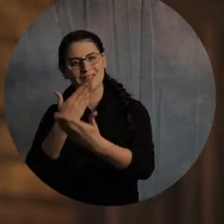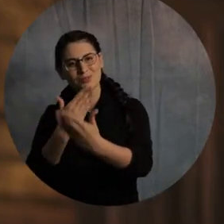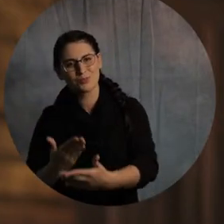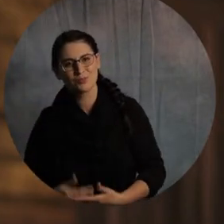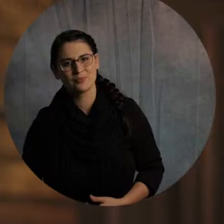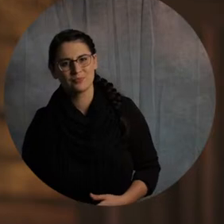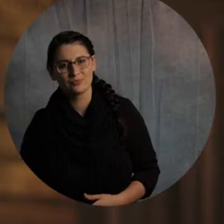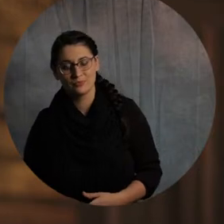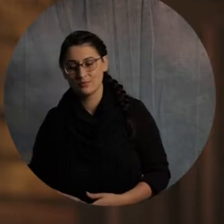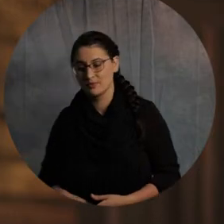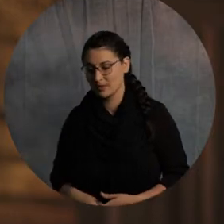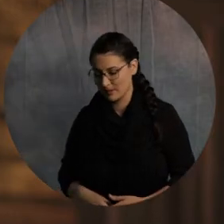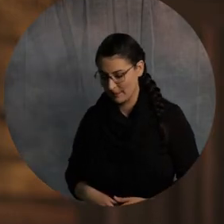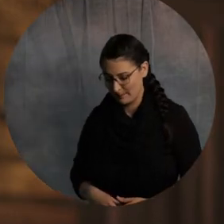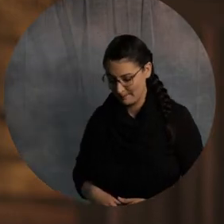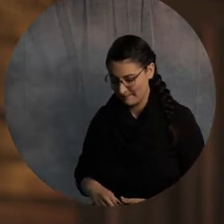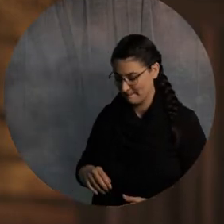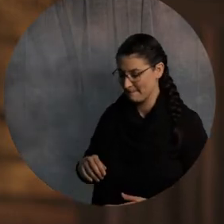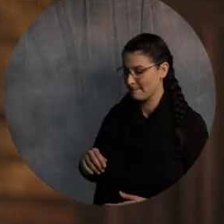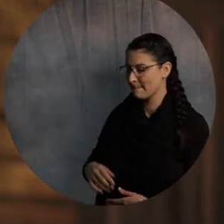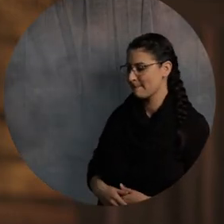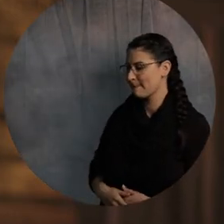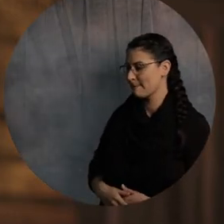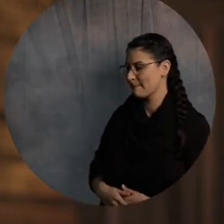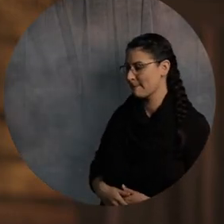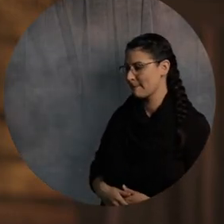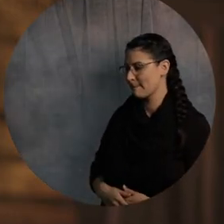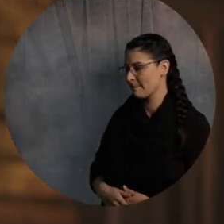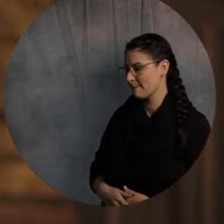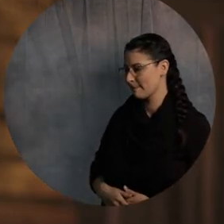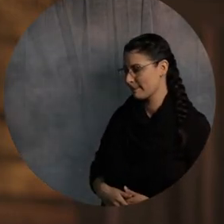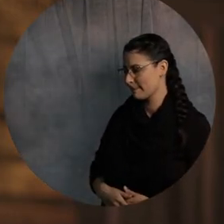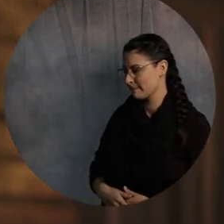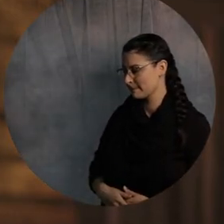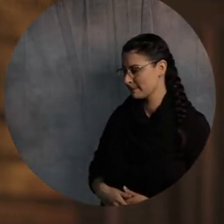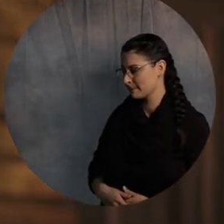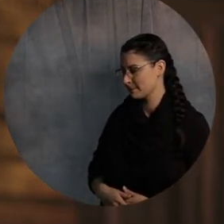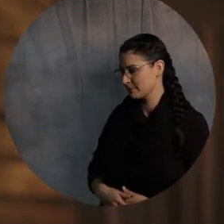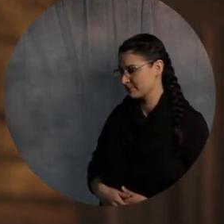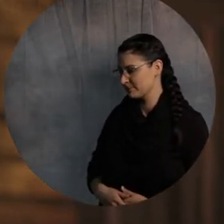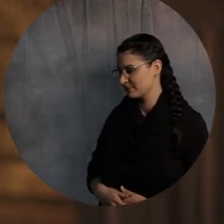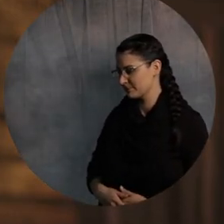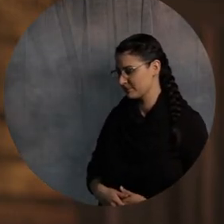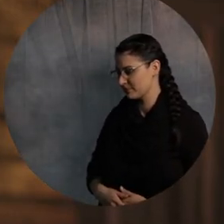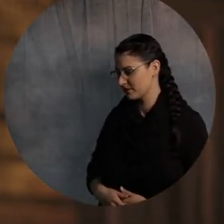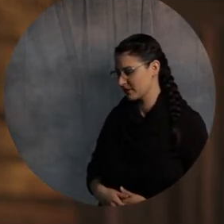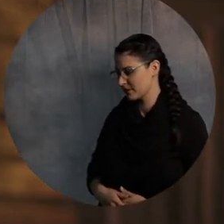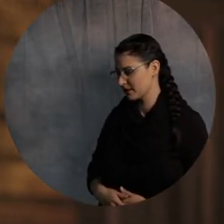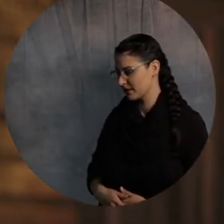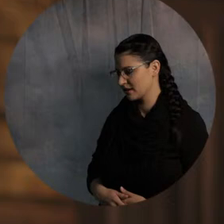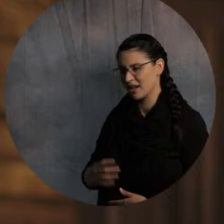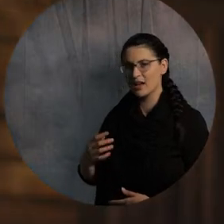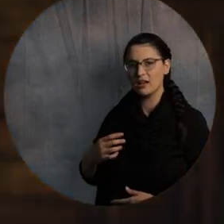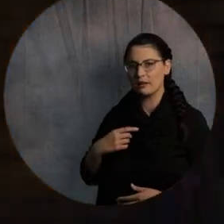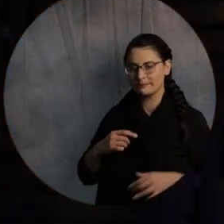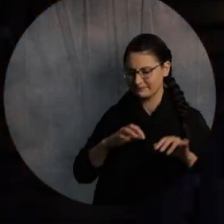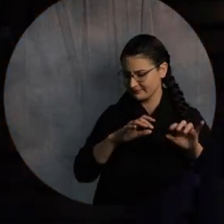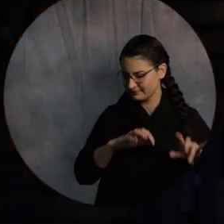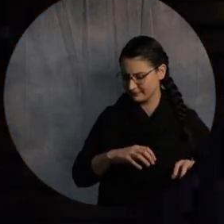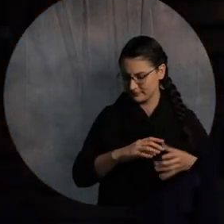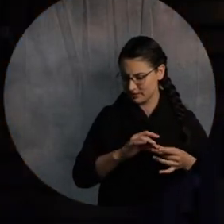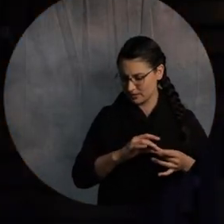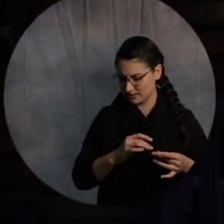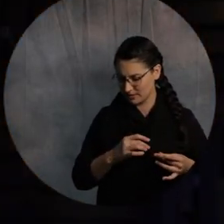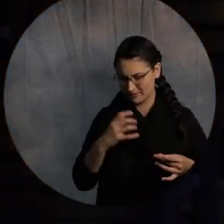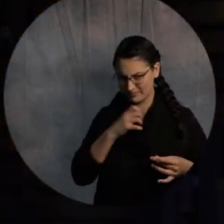And thank you, Caleb, for just bringing me a power cord so my computer doesn't die while we're doing this. That's probably important. Yeah, because I interrupted you. I didn't find out